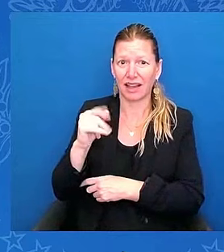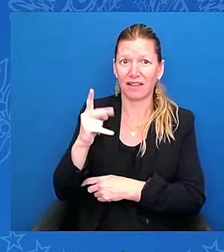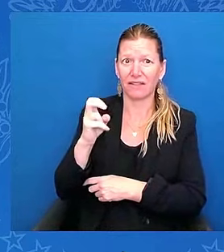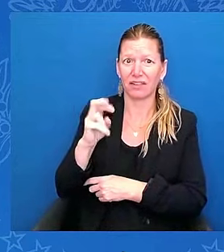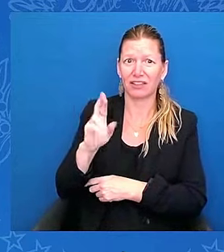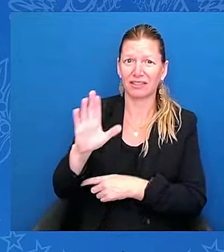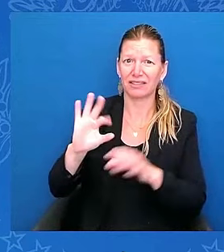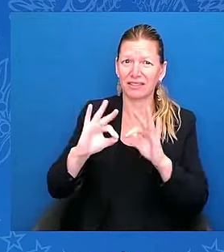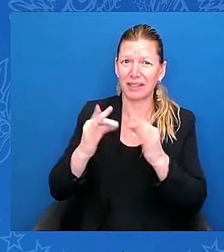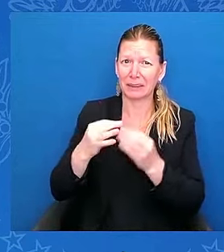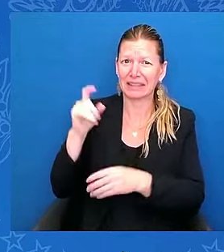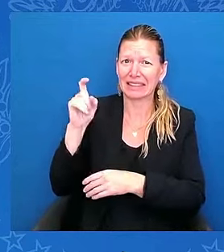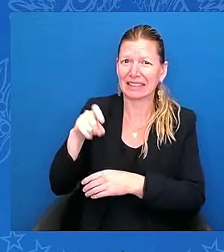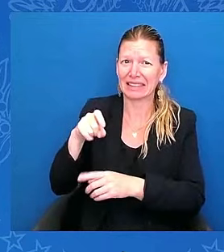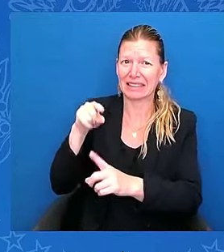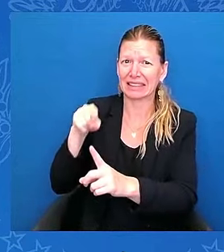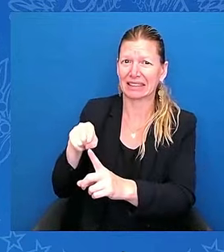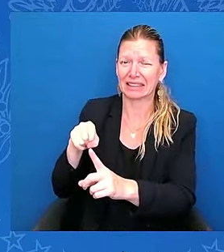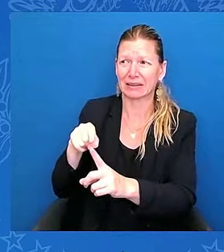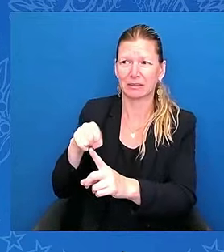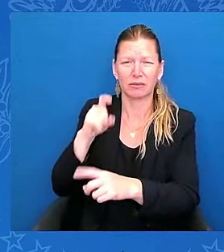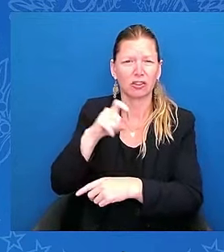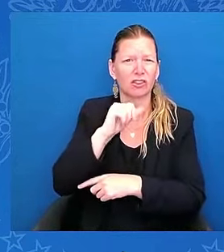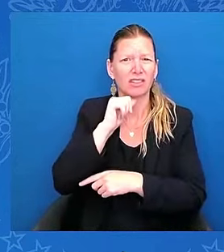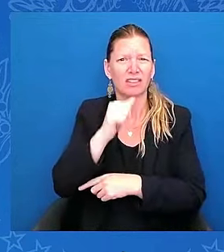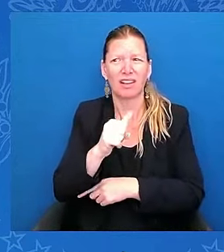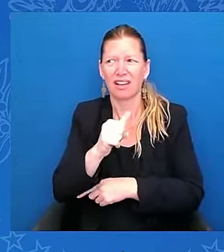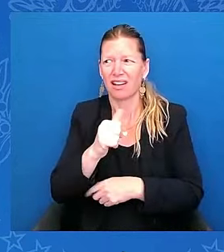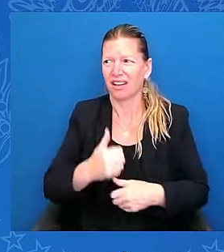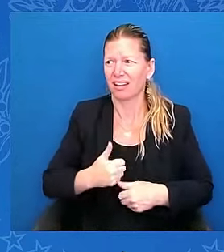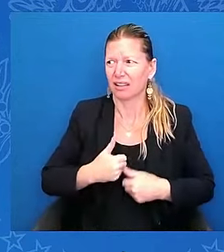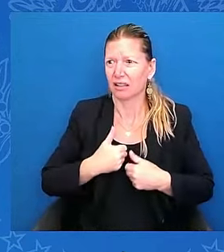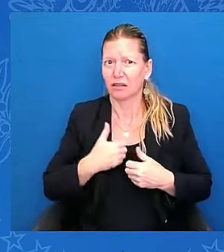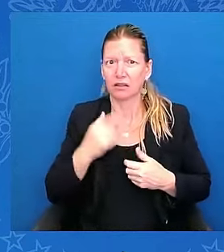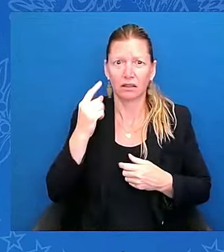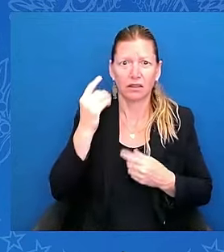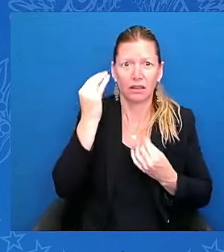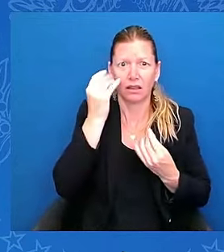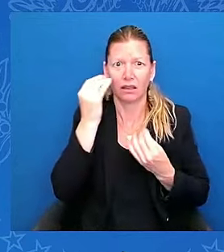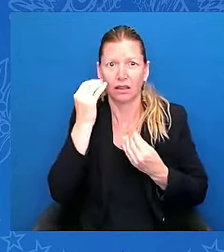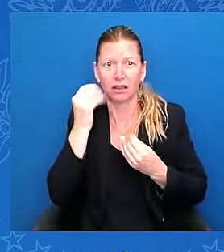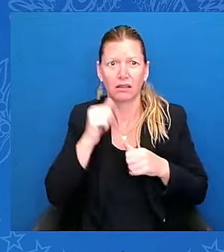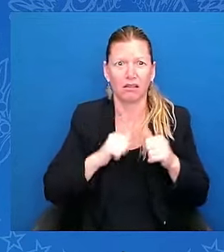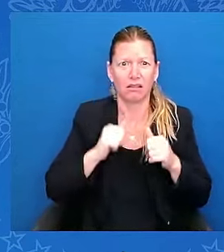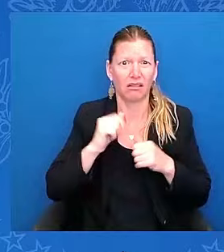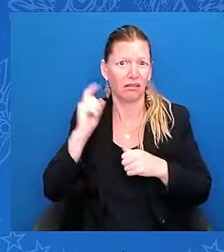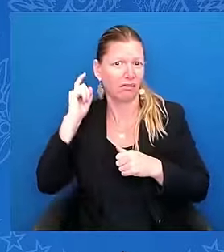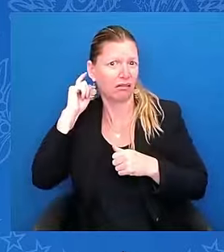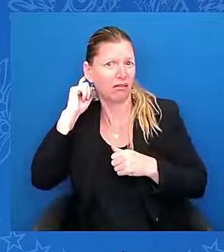fear. Please help me welcome Javier Quiroz Castro.